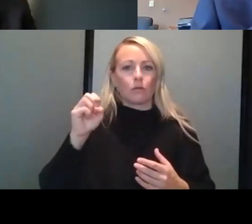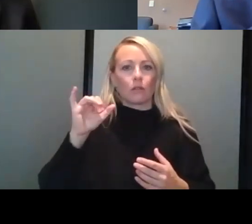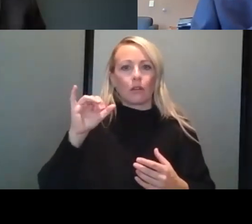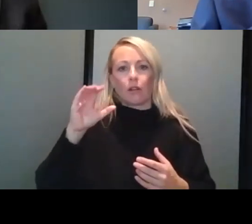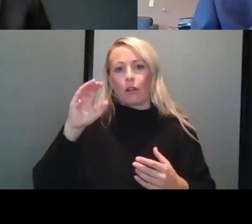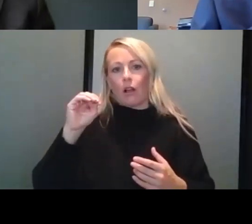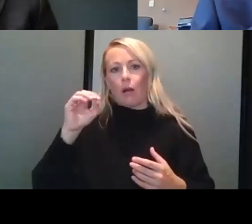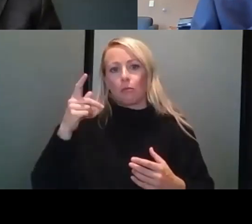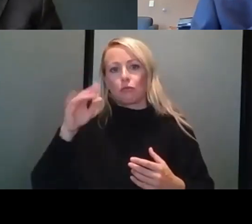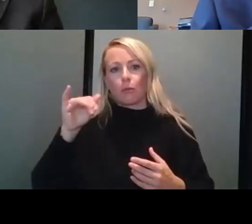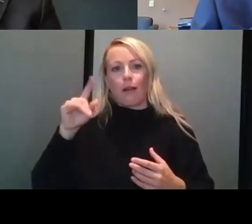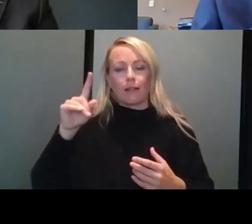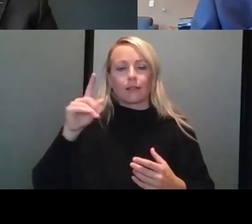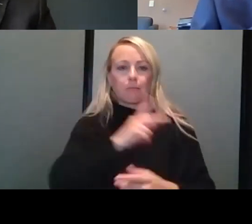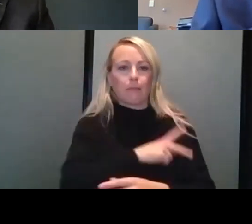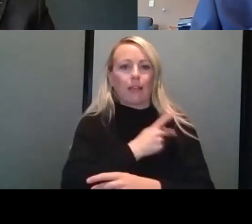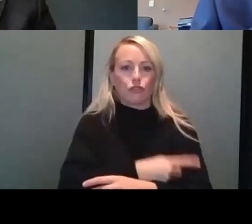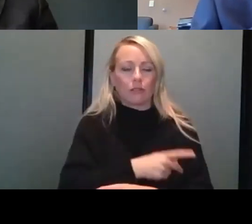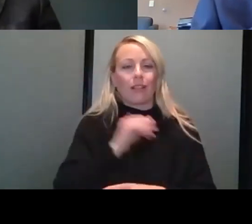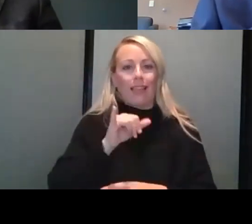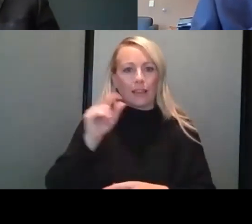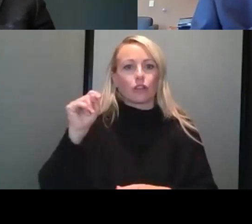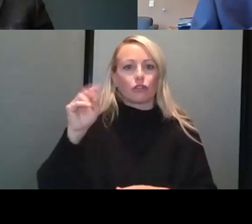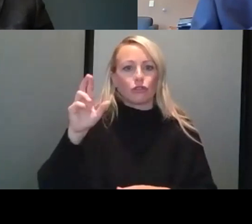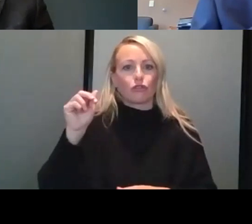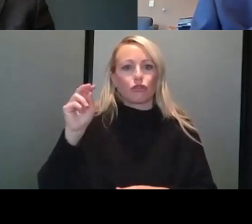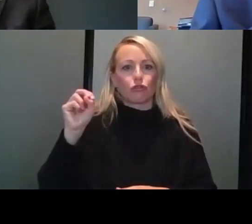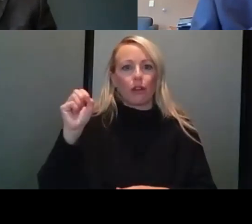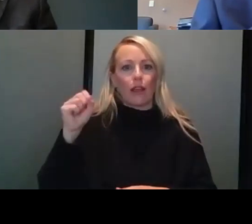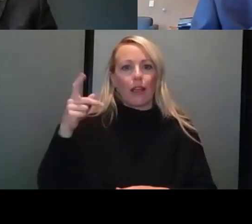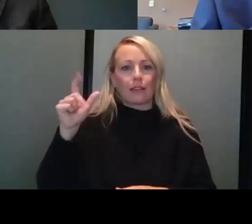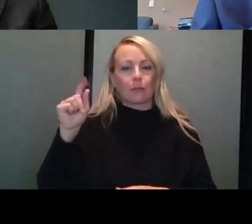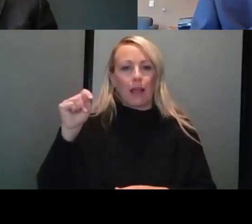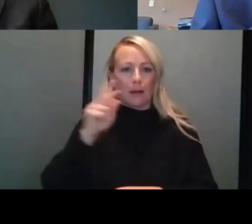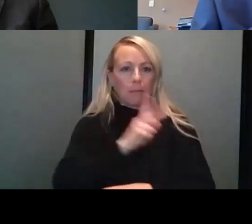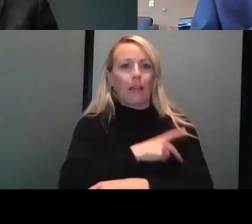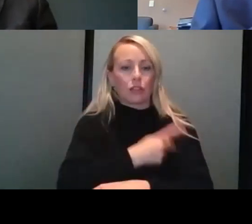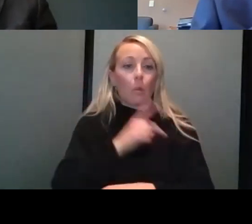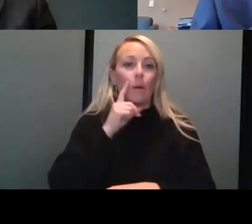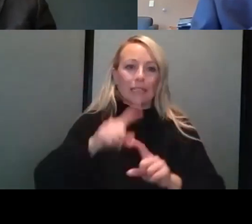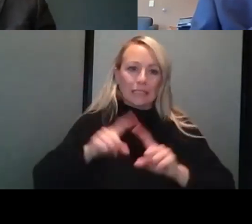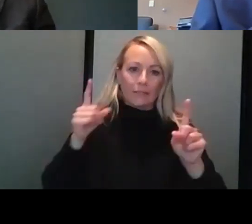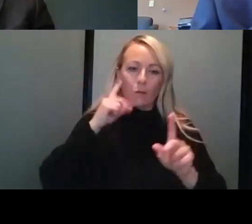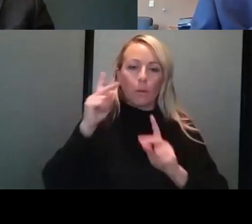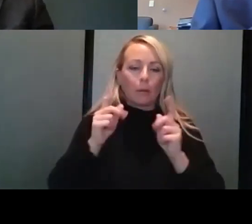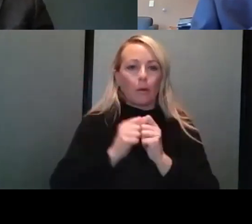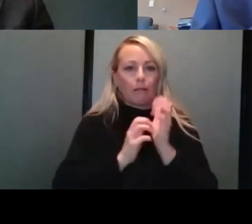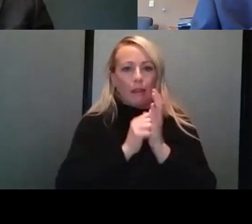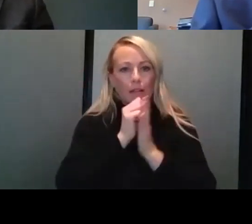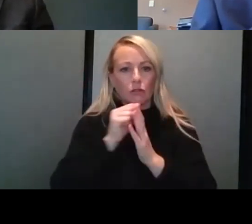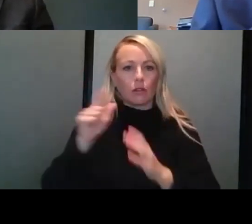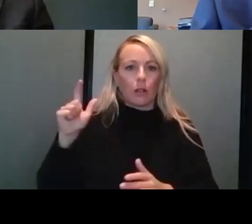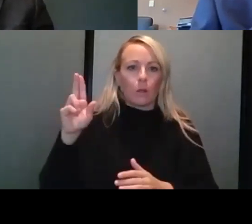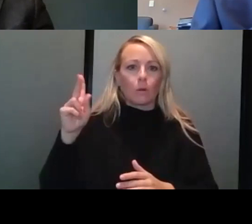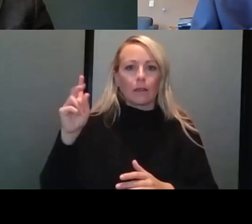as, as the exemplary cohort. It will be different for people with leukemia. It will be different for